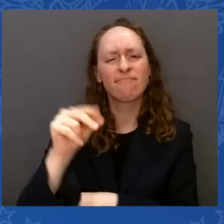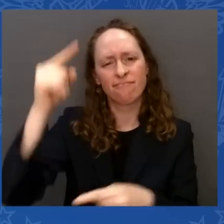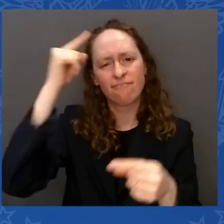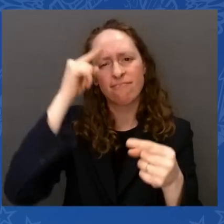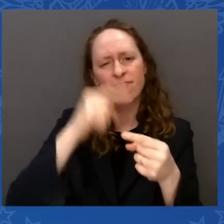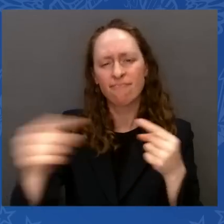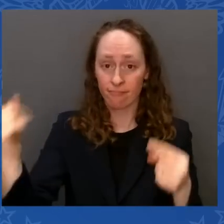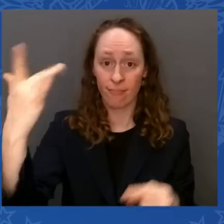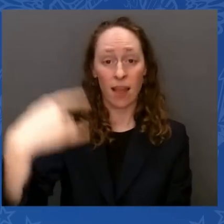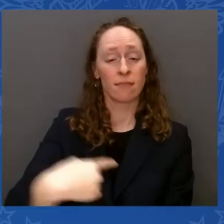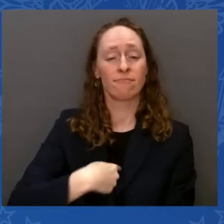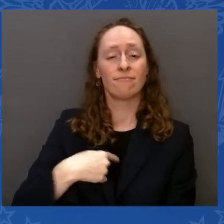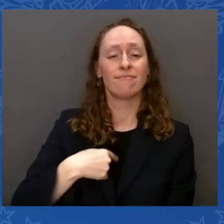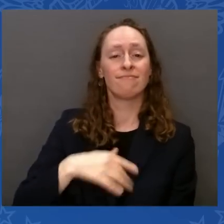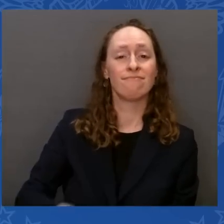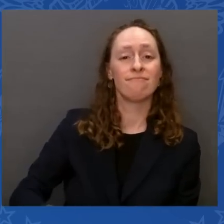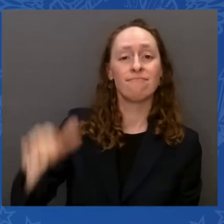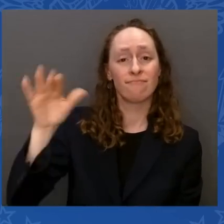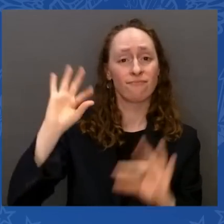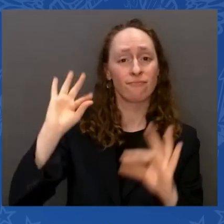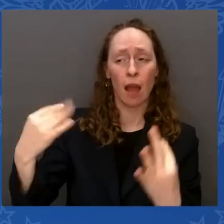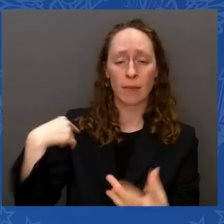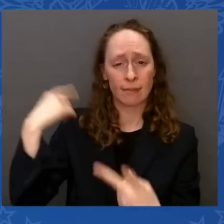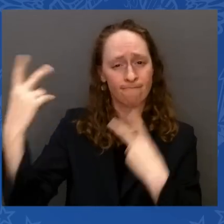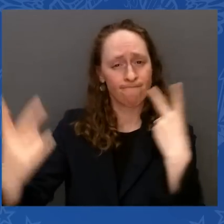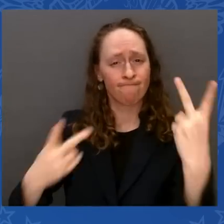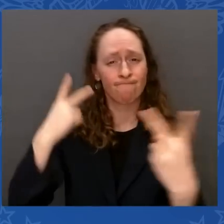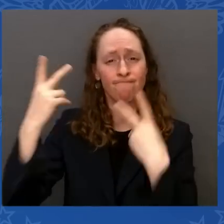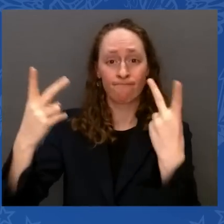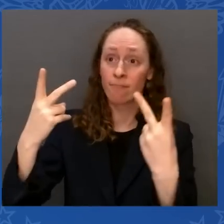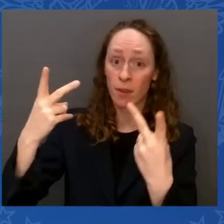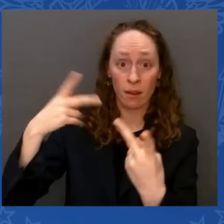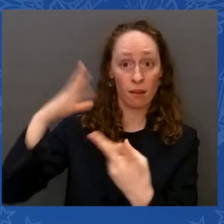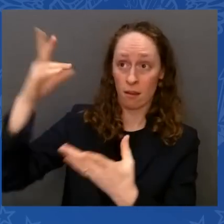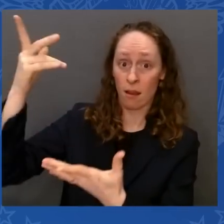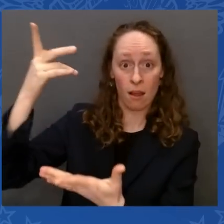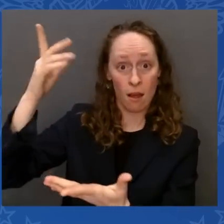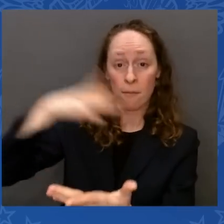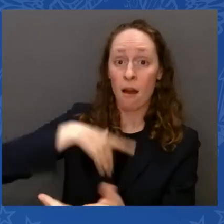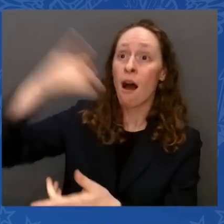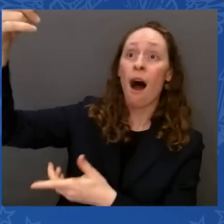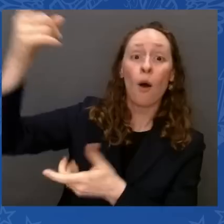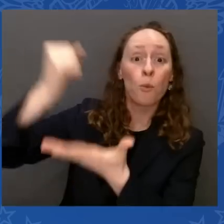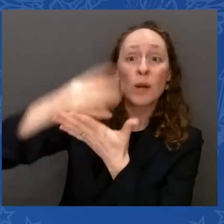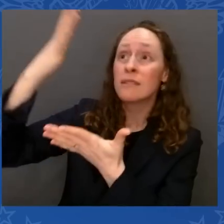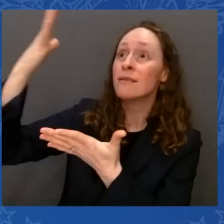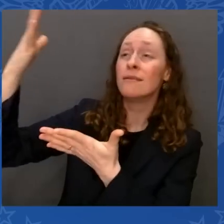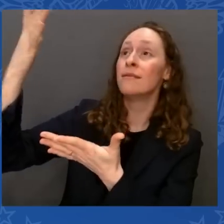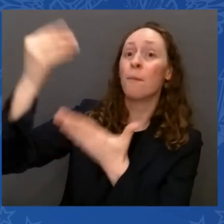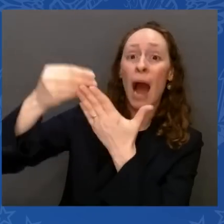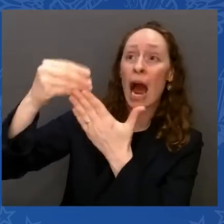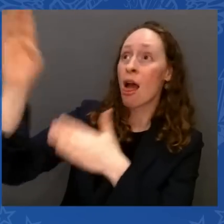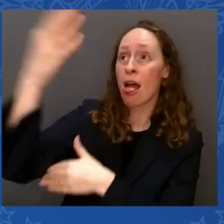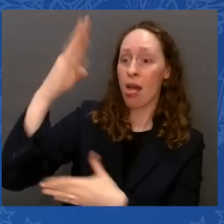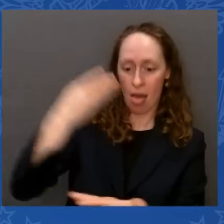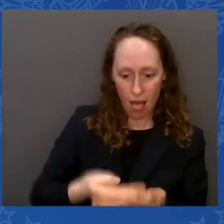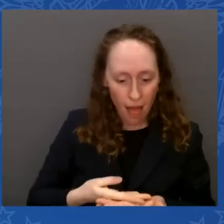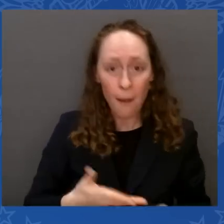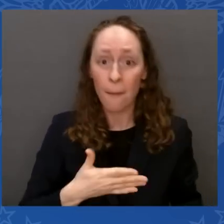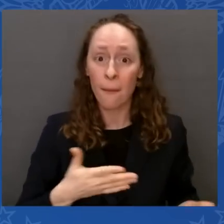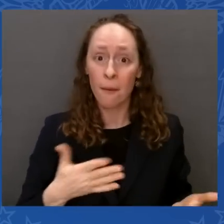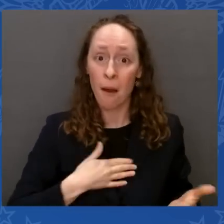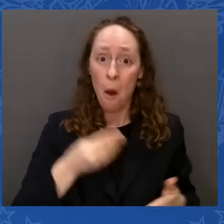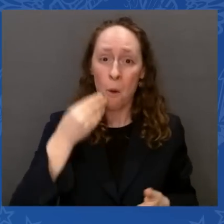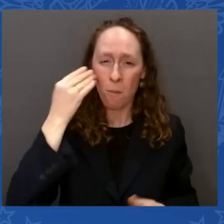about it. Not a whole lot. But working together, we made historic progress toward that vision of building from the middle out and the bottom